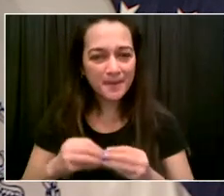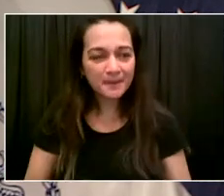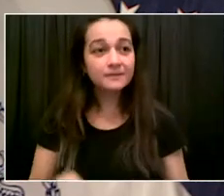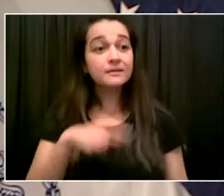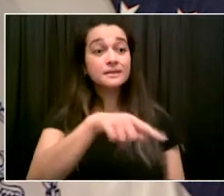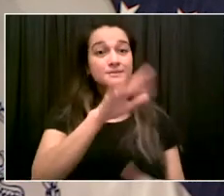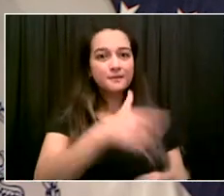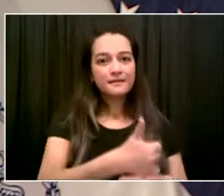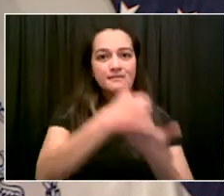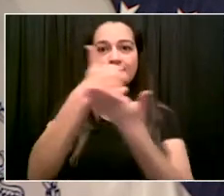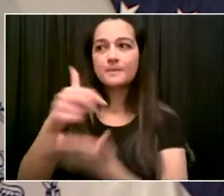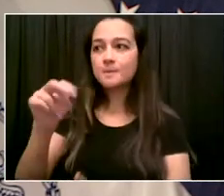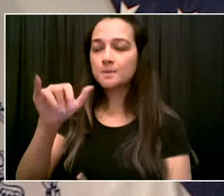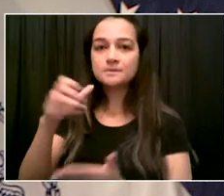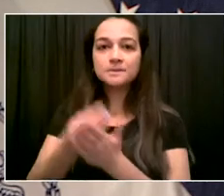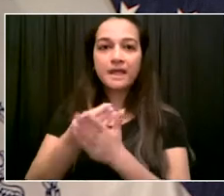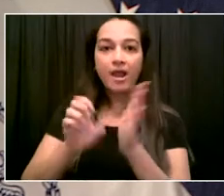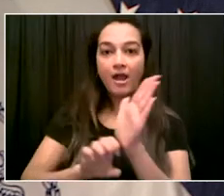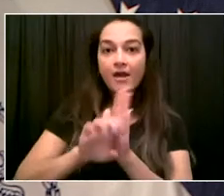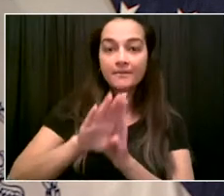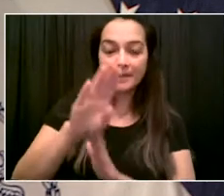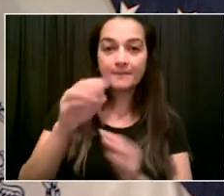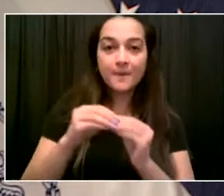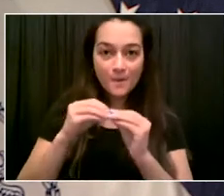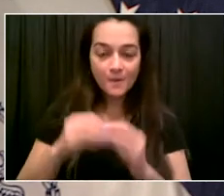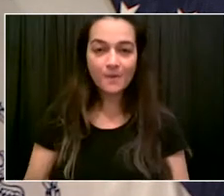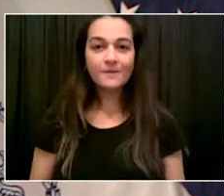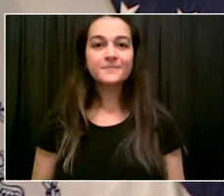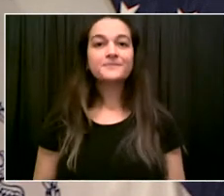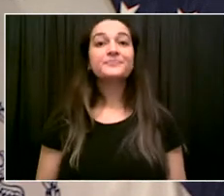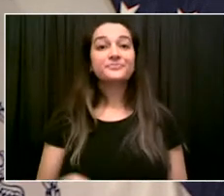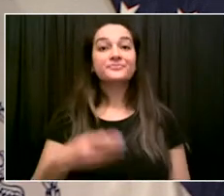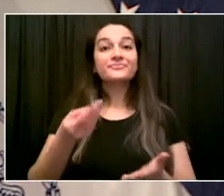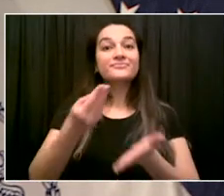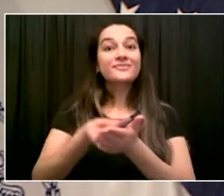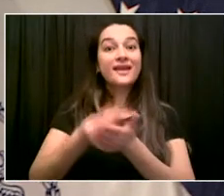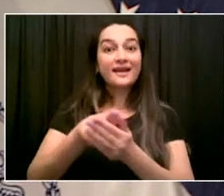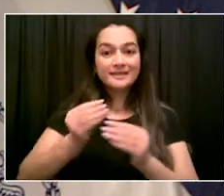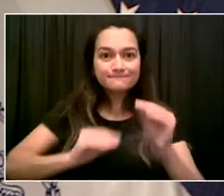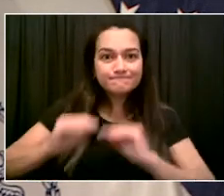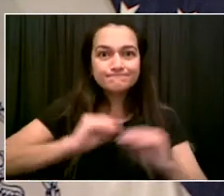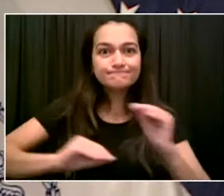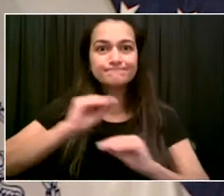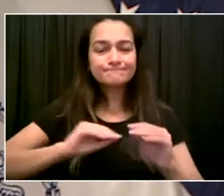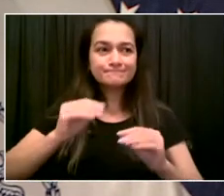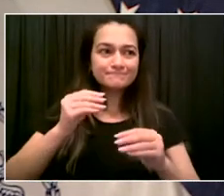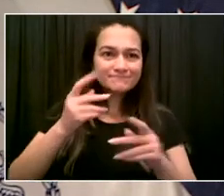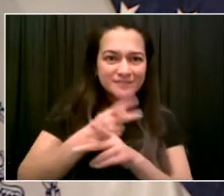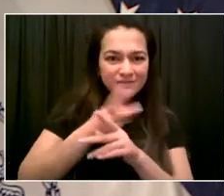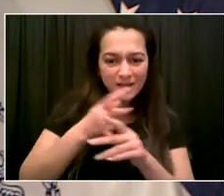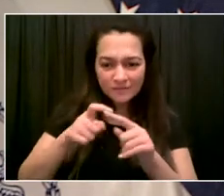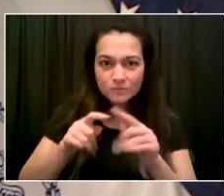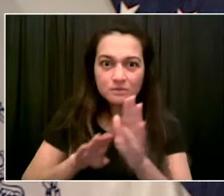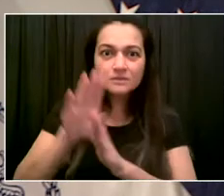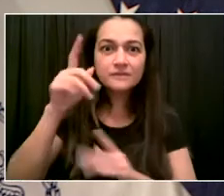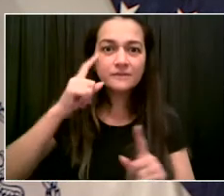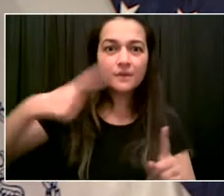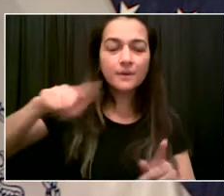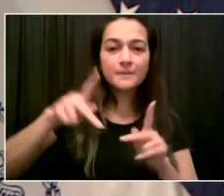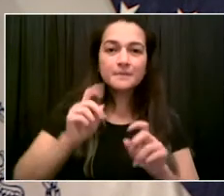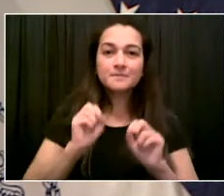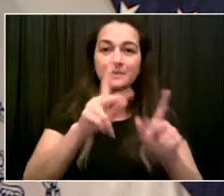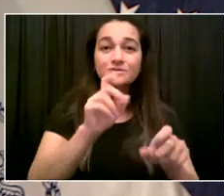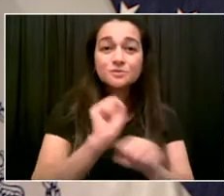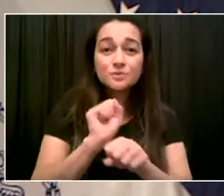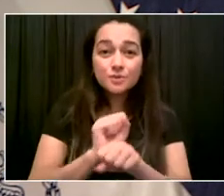make New York City such a special place, they struggle in even the best of times to make ends meet. A lot of them have gone through a really tough situation